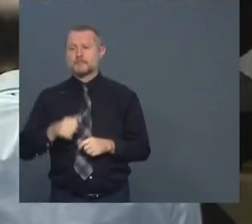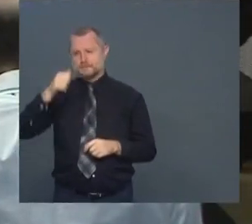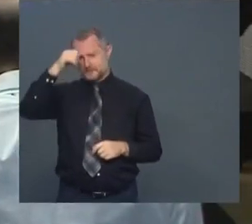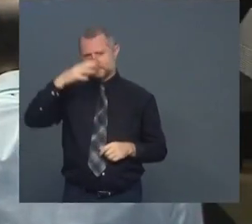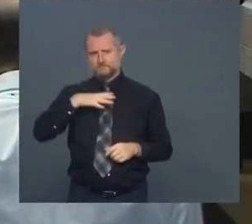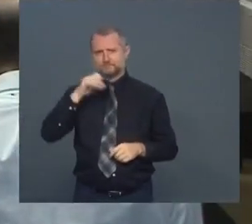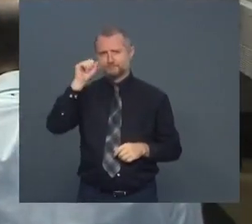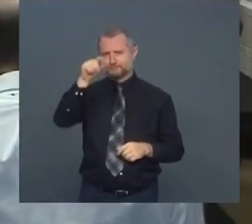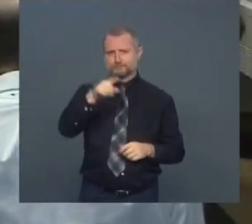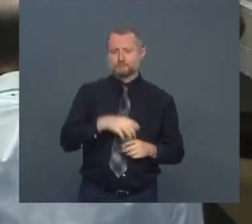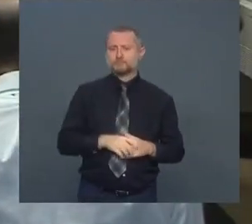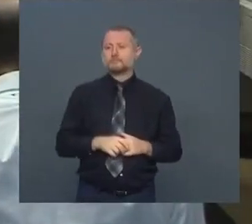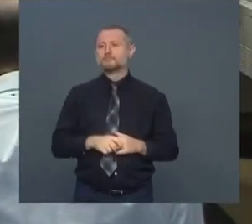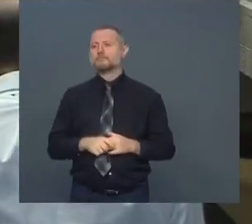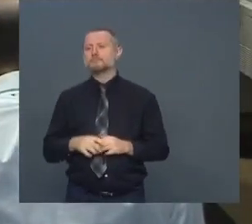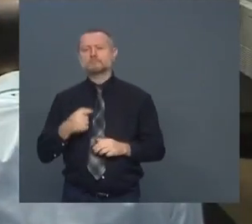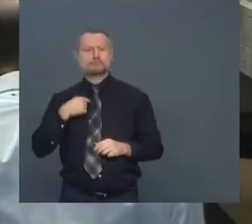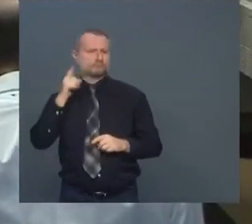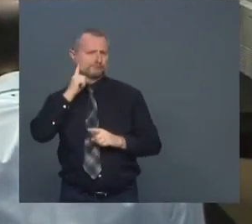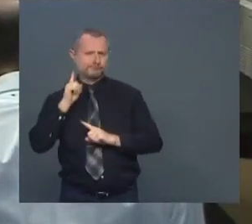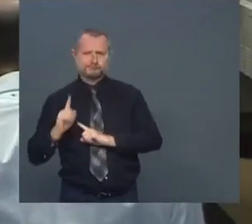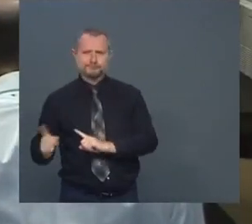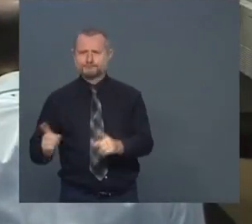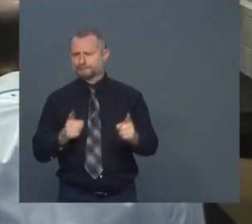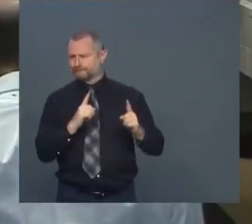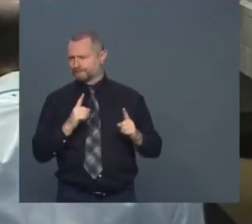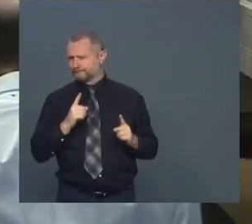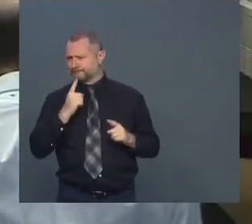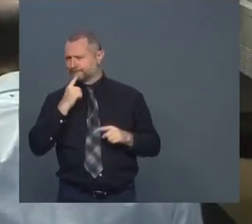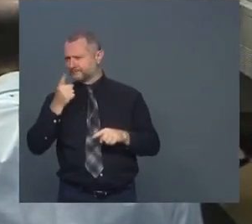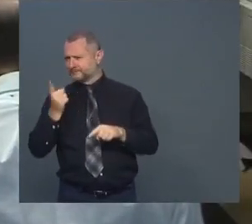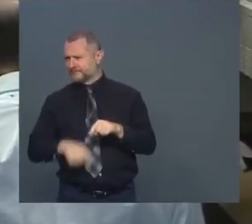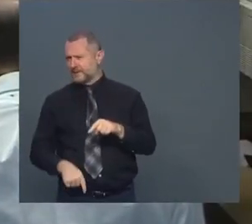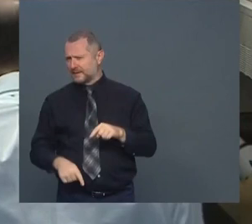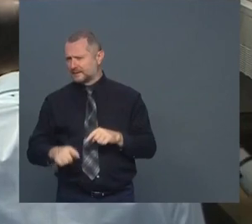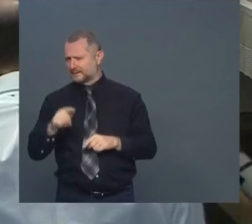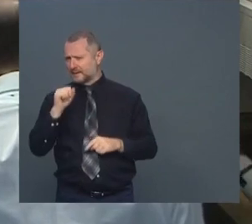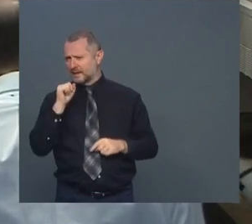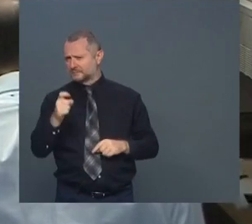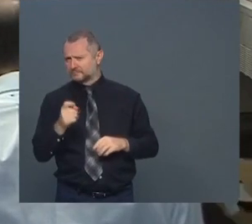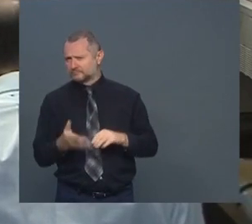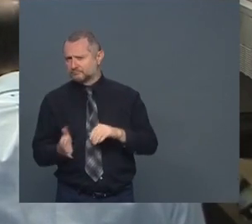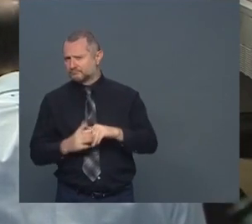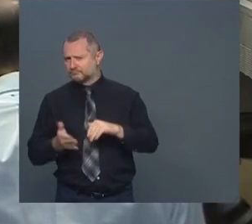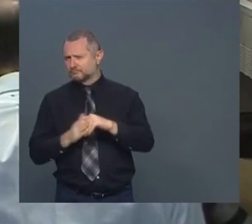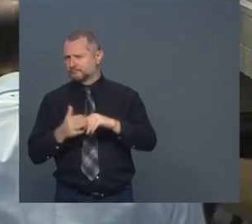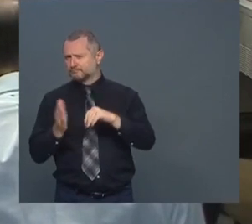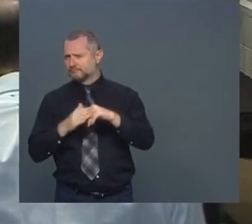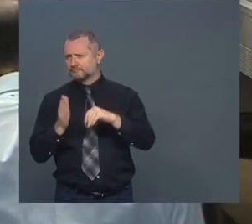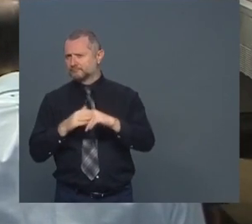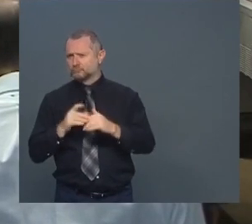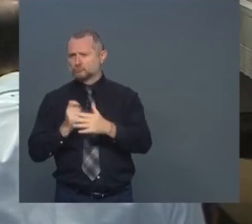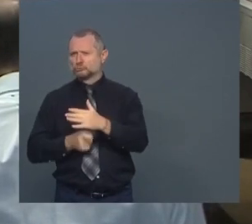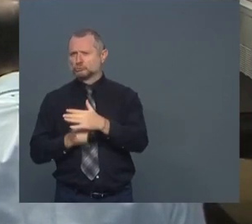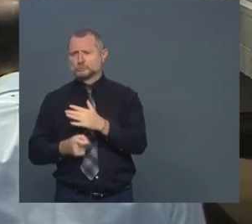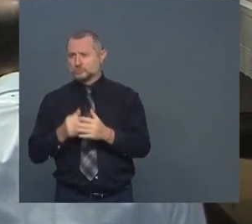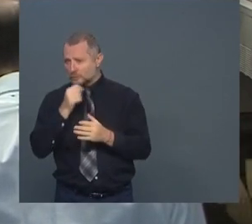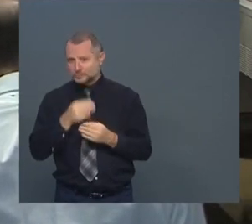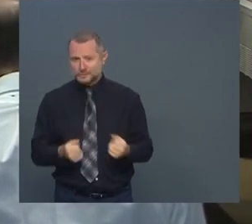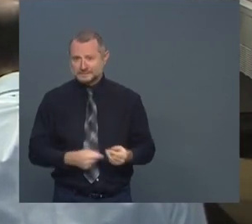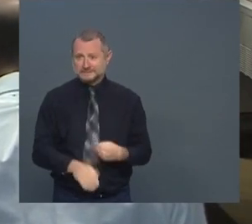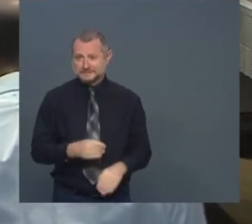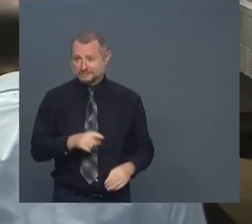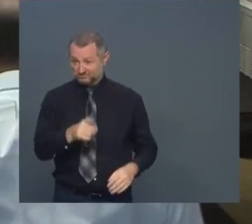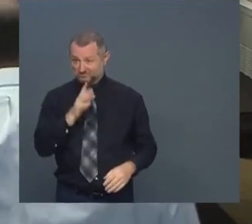in New York. I know you said that you can't really tax your way out of the problem. just wouldn't be able to generate enough of taxes. Do you foresee a situation where